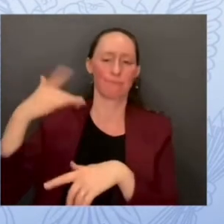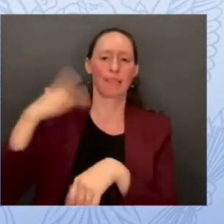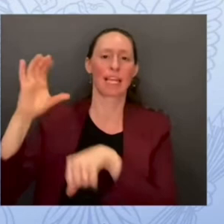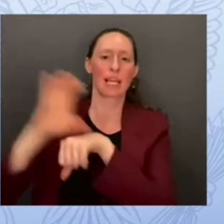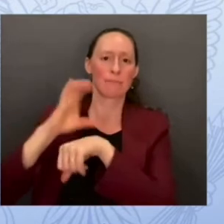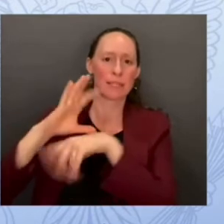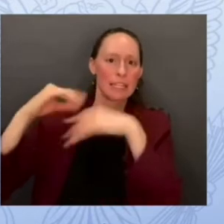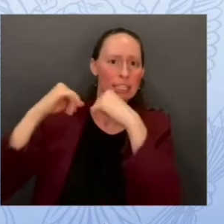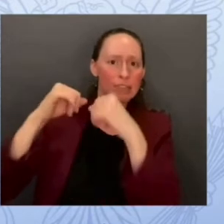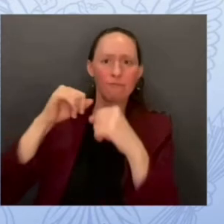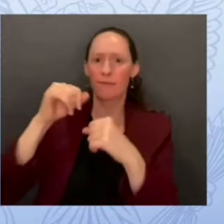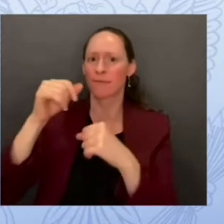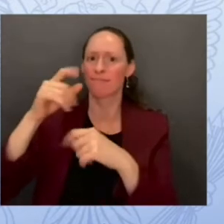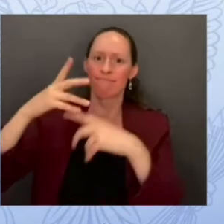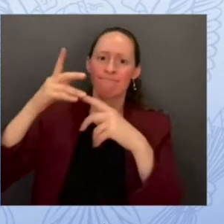name